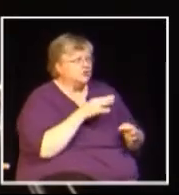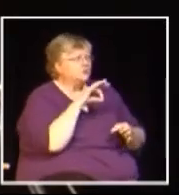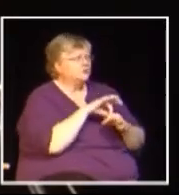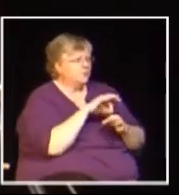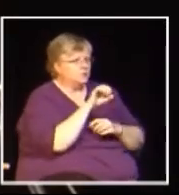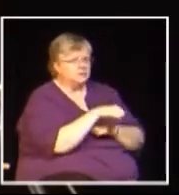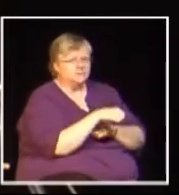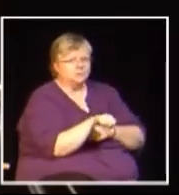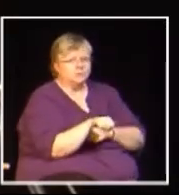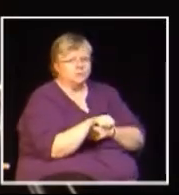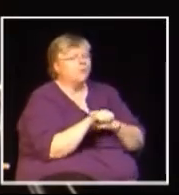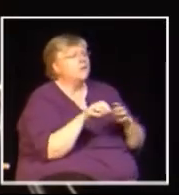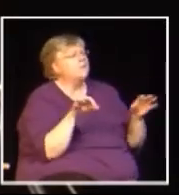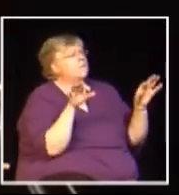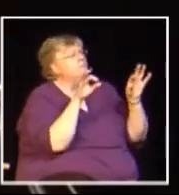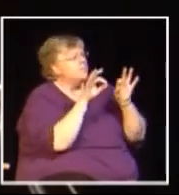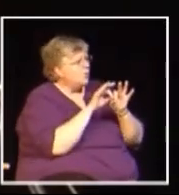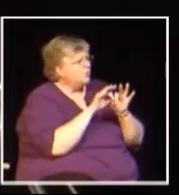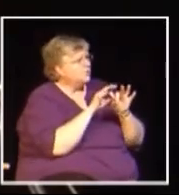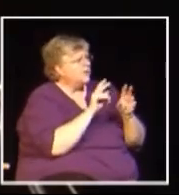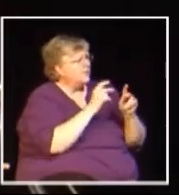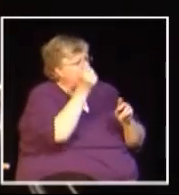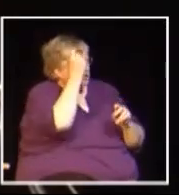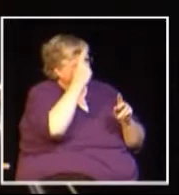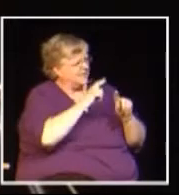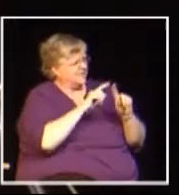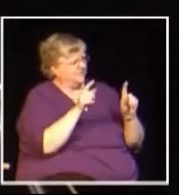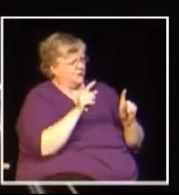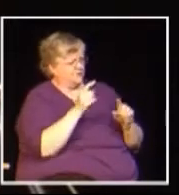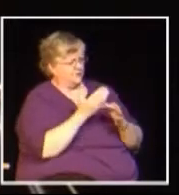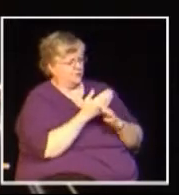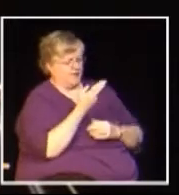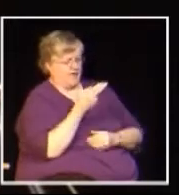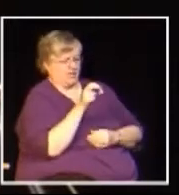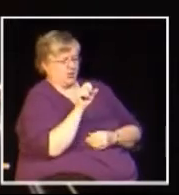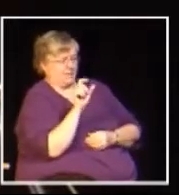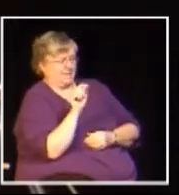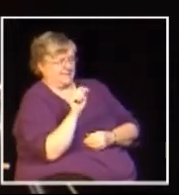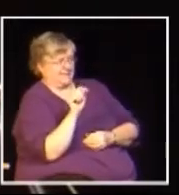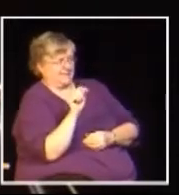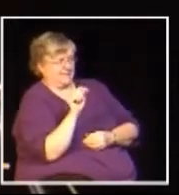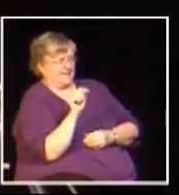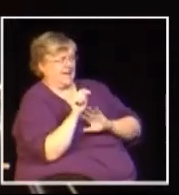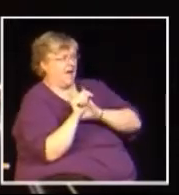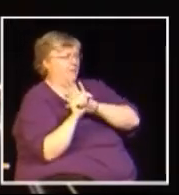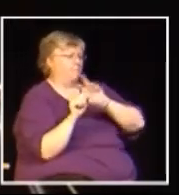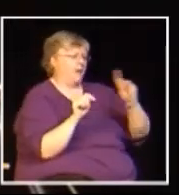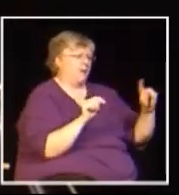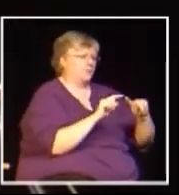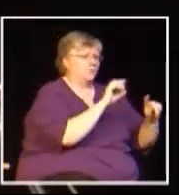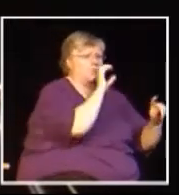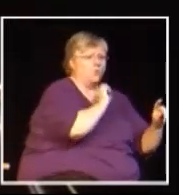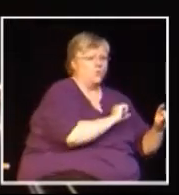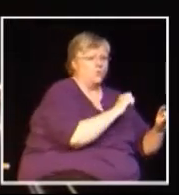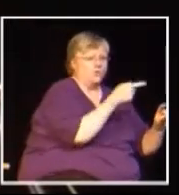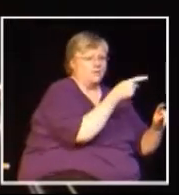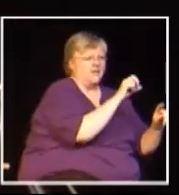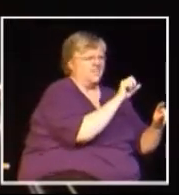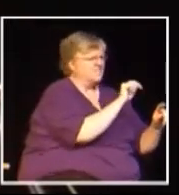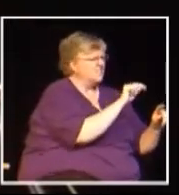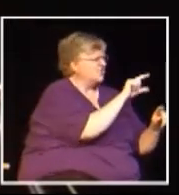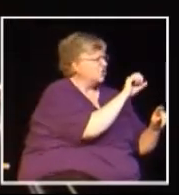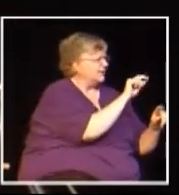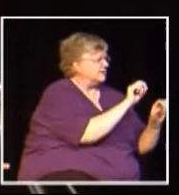informed of the facts of the differences between the HST and going back to the PST and GST system.